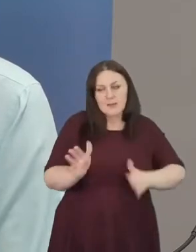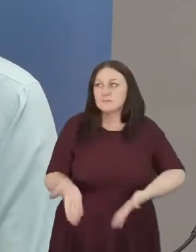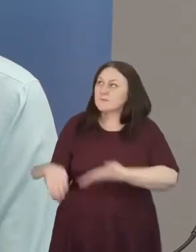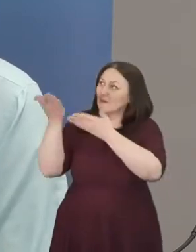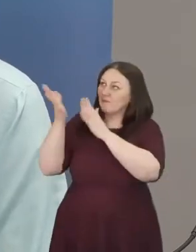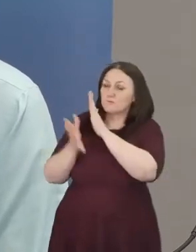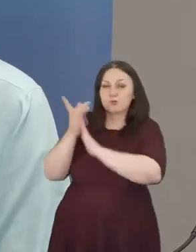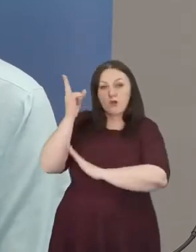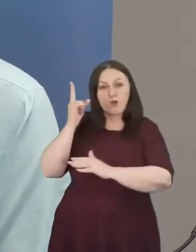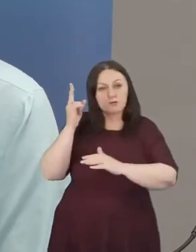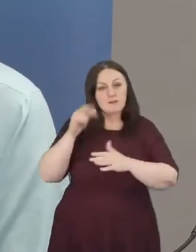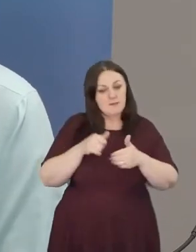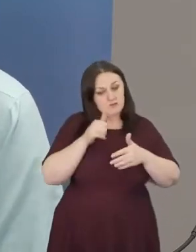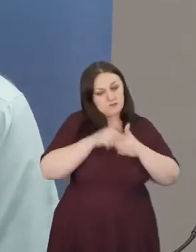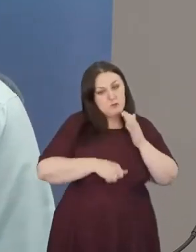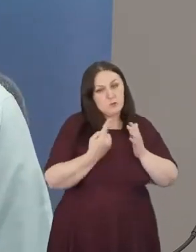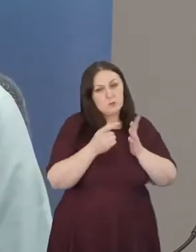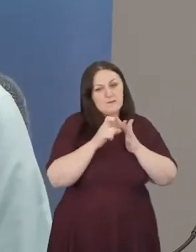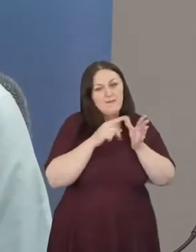Let's pray.